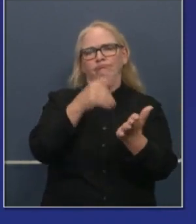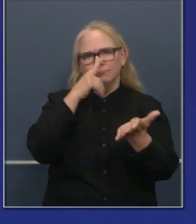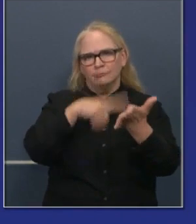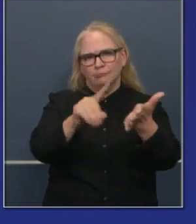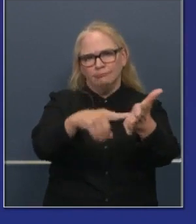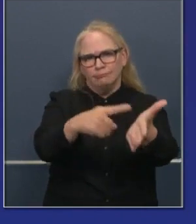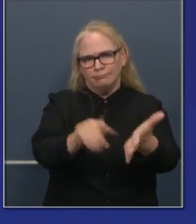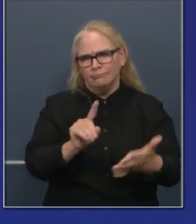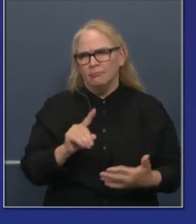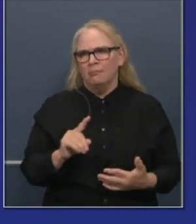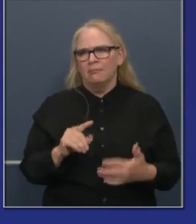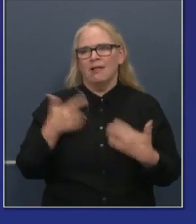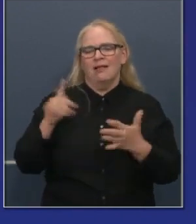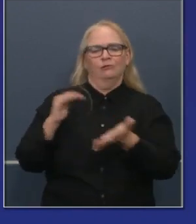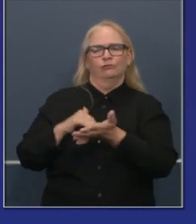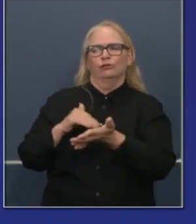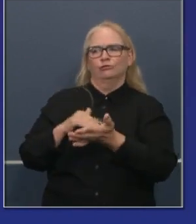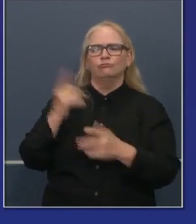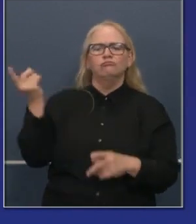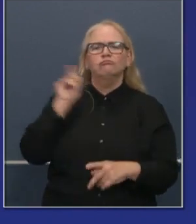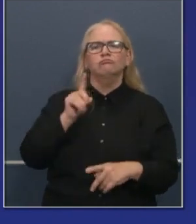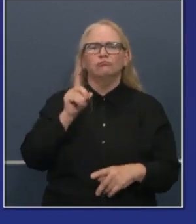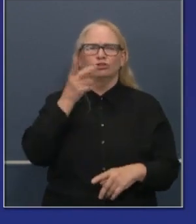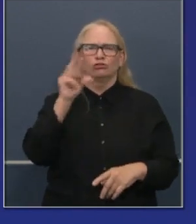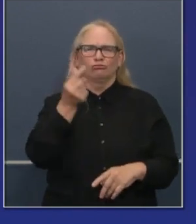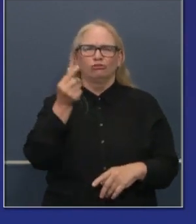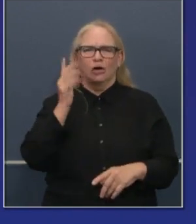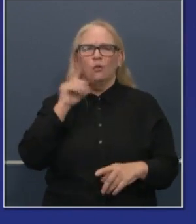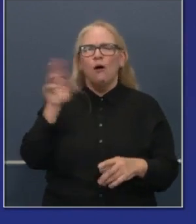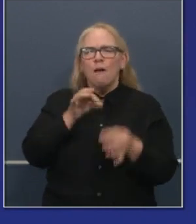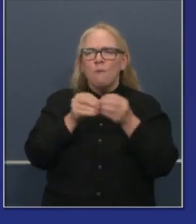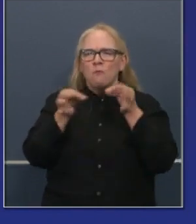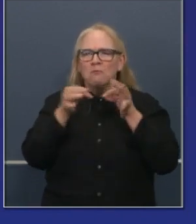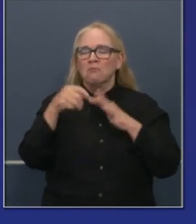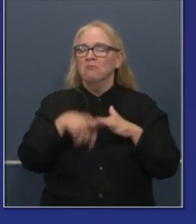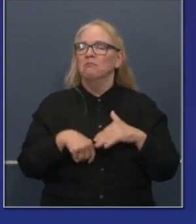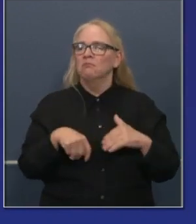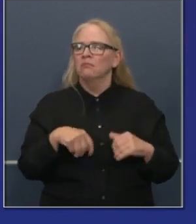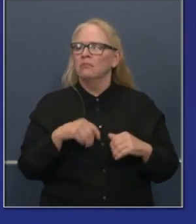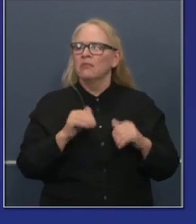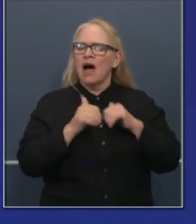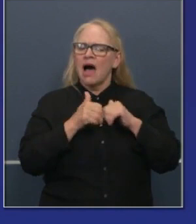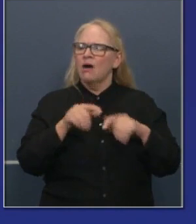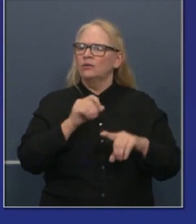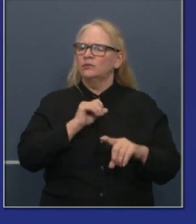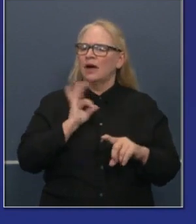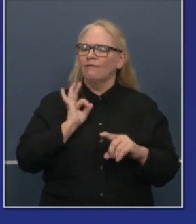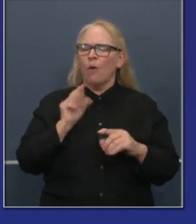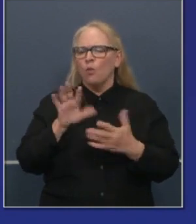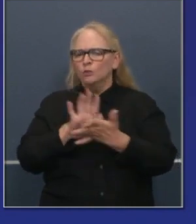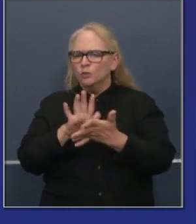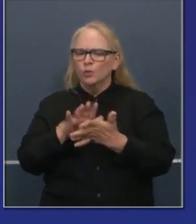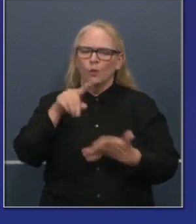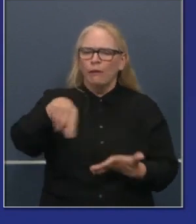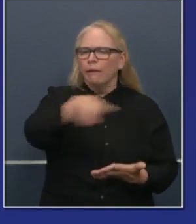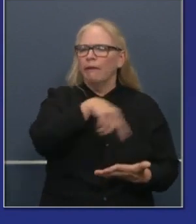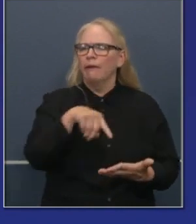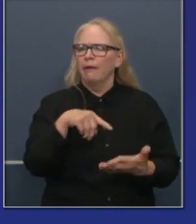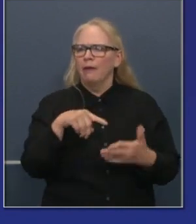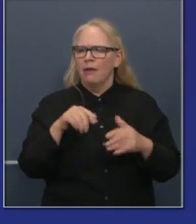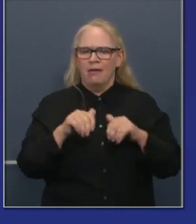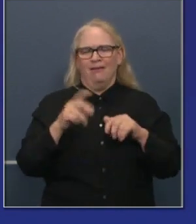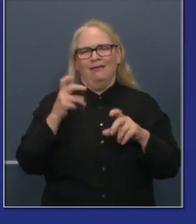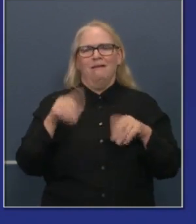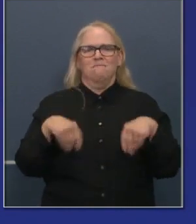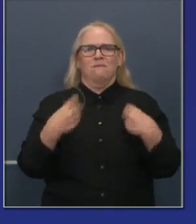bringing to the school system the benefit and support of the 10 plus thousand contact